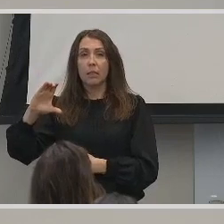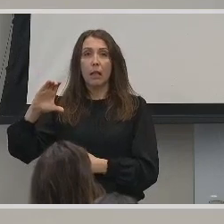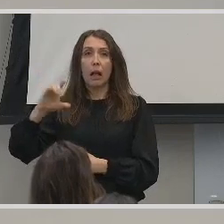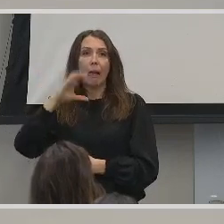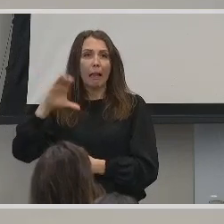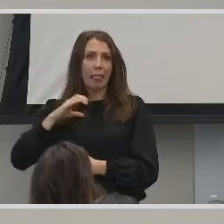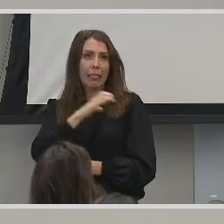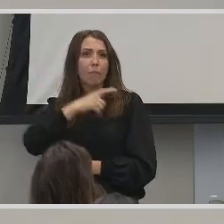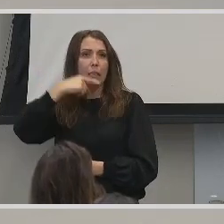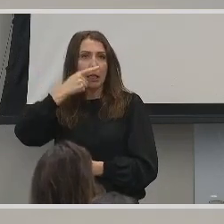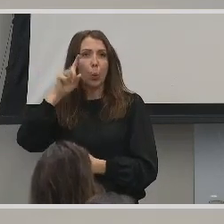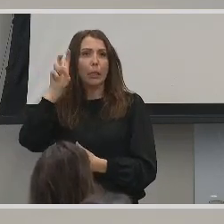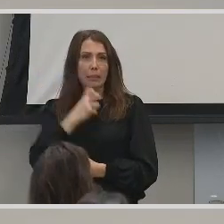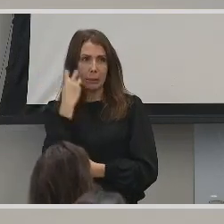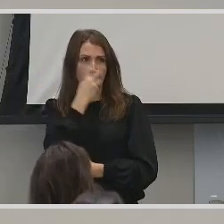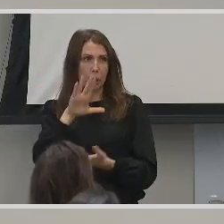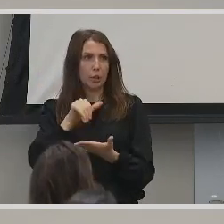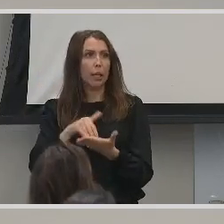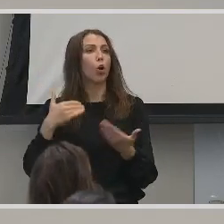events as well.